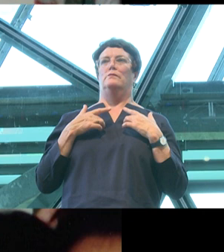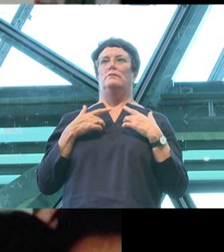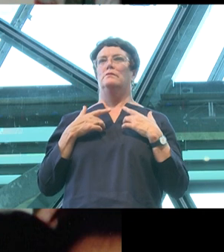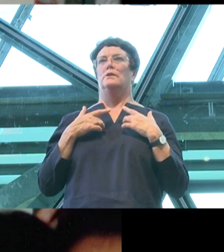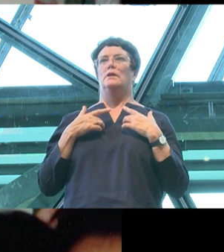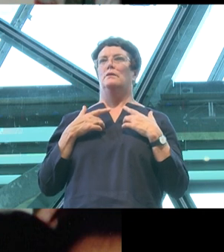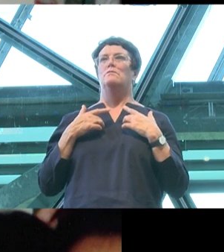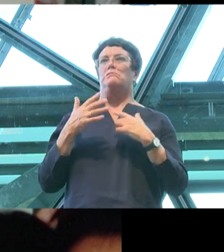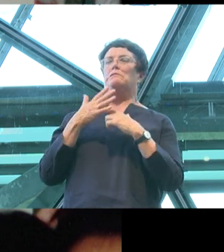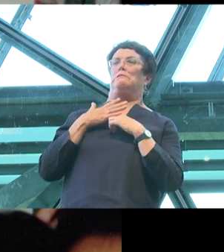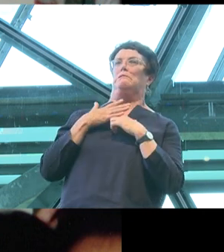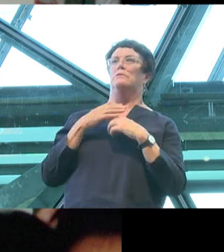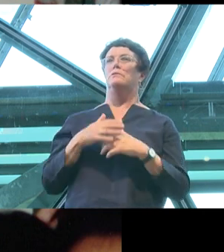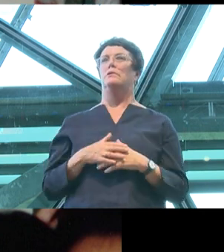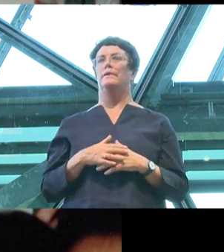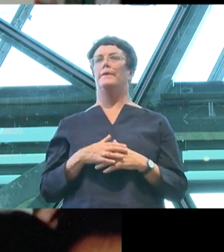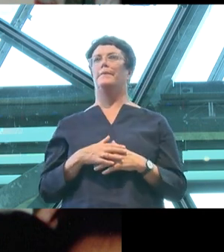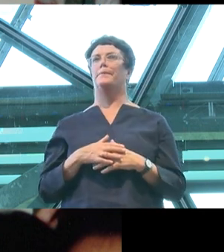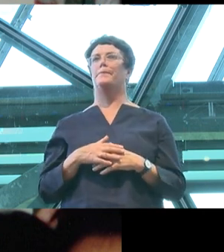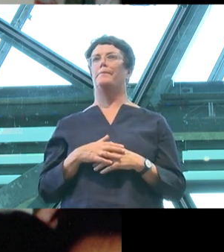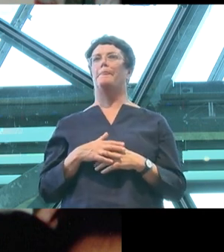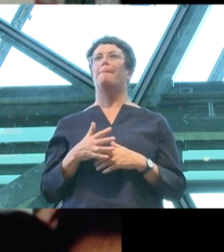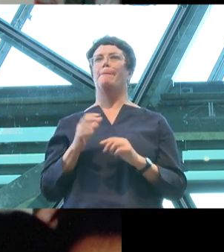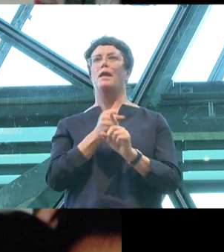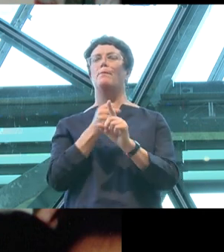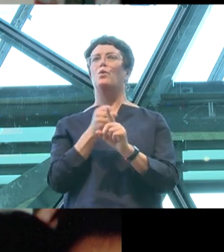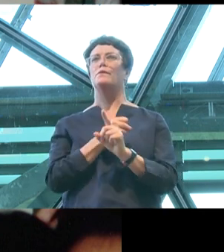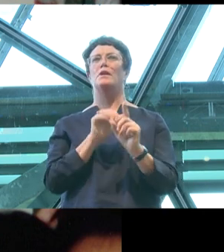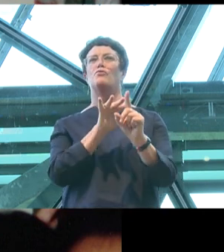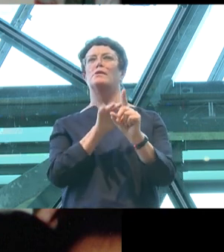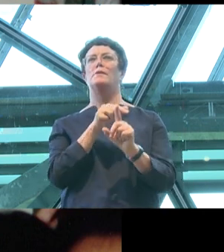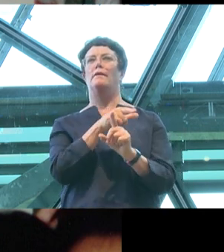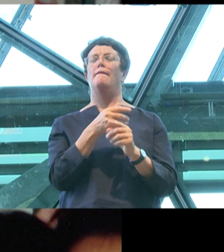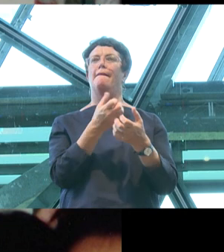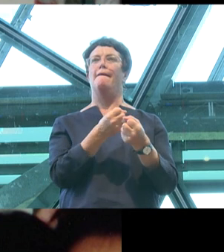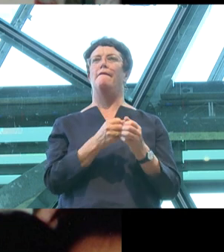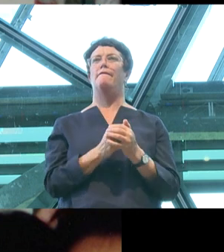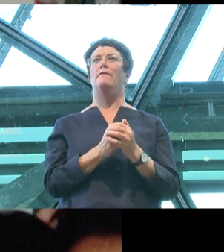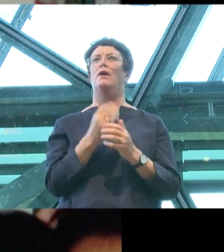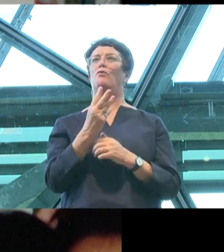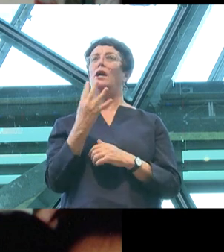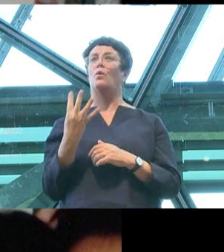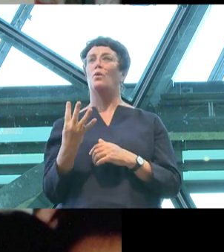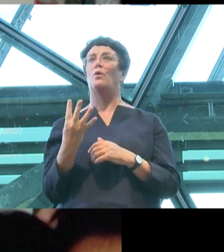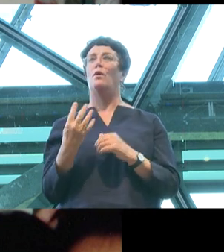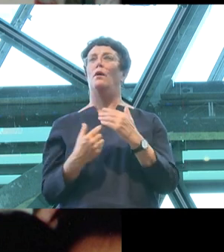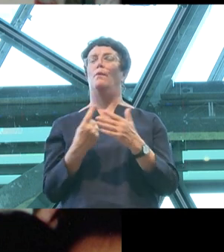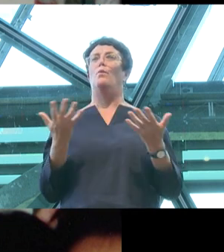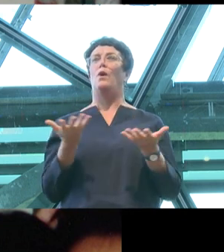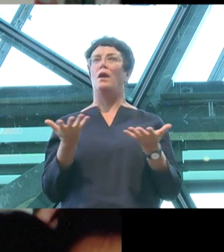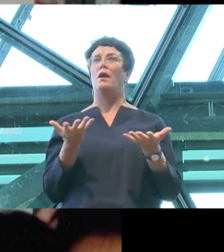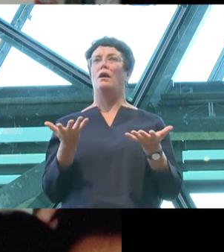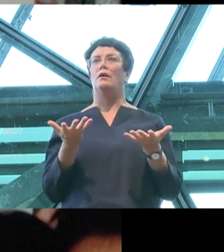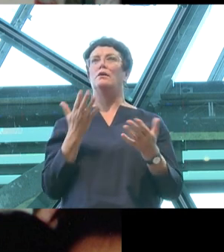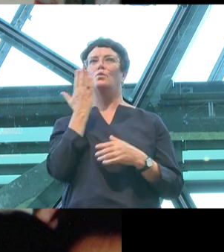conservative estimate. And of the abuse and harassment they faced, three quarters of it happened in the schoolyard. Kids